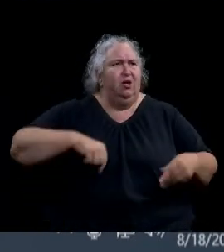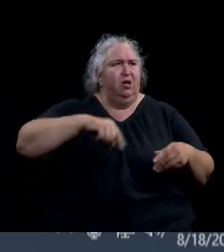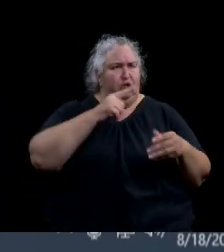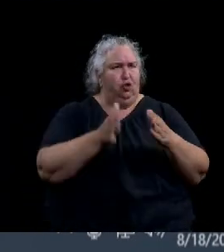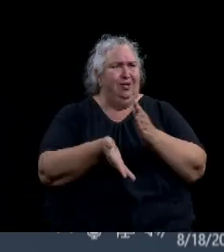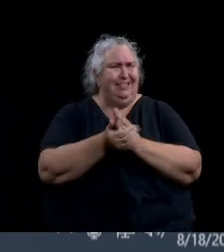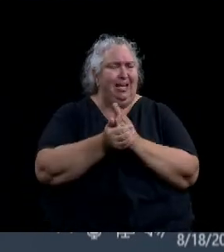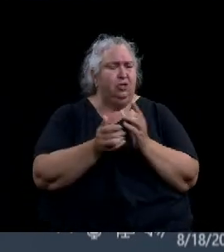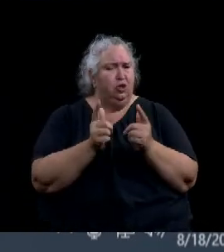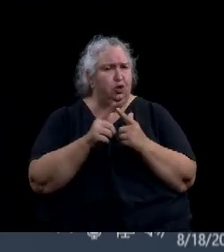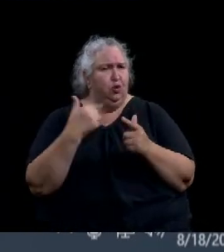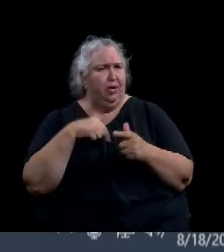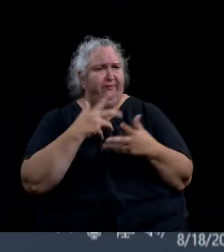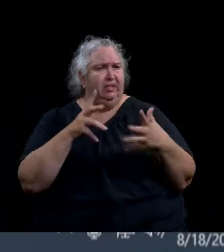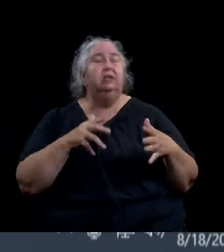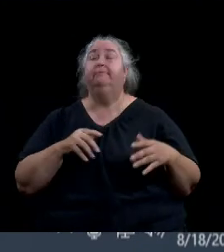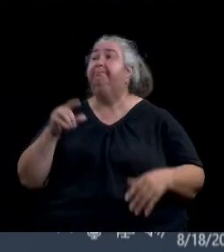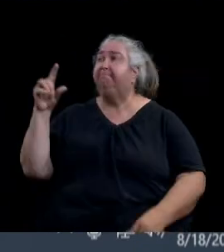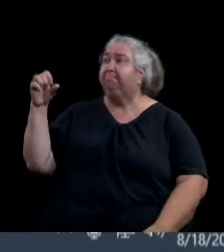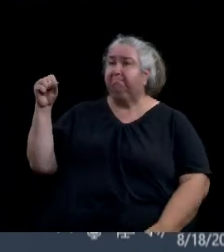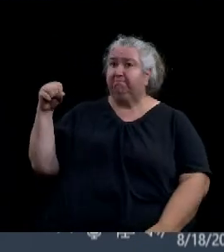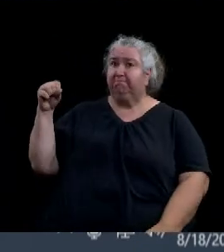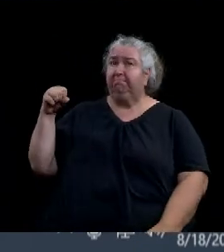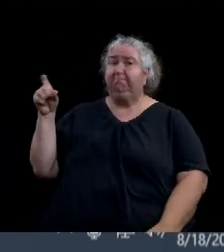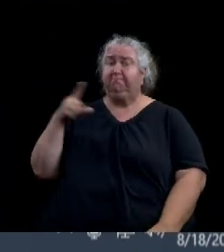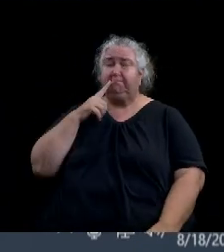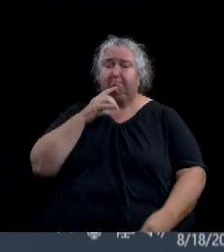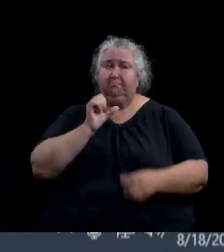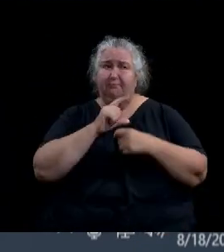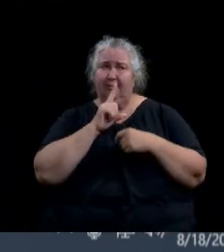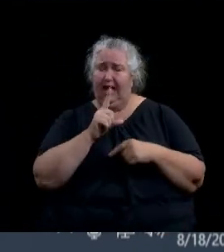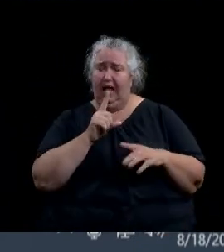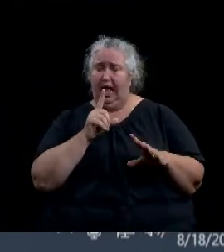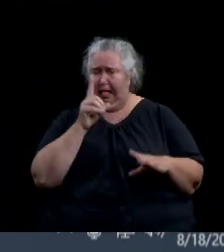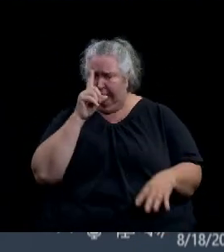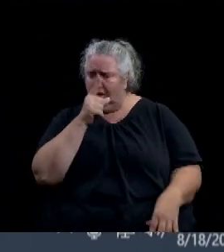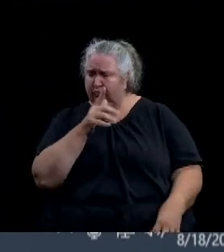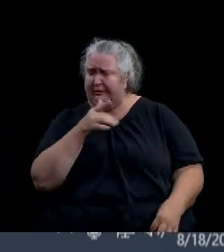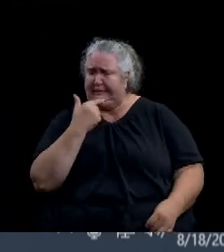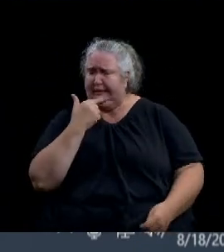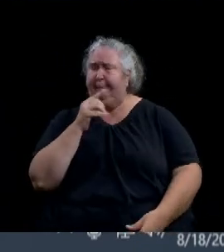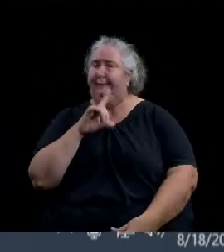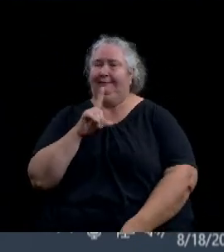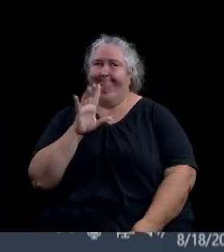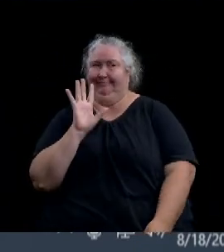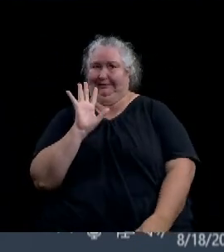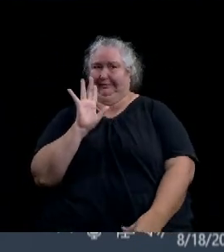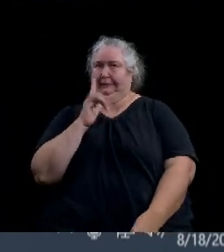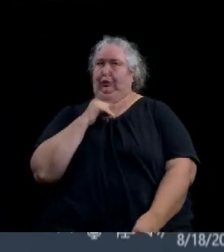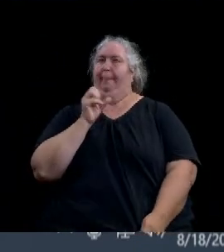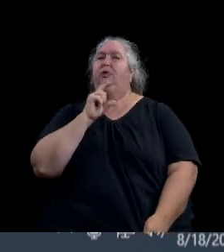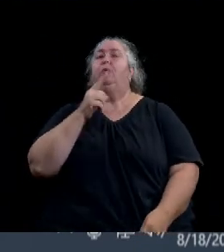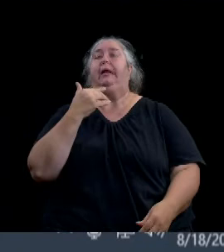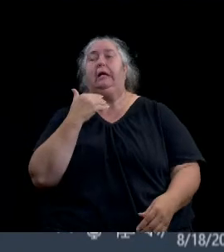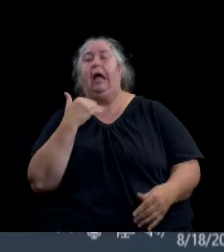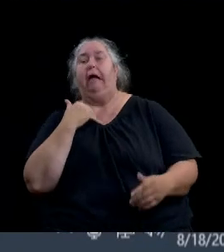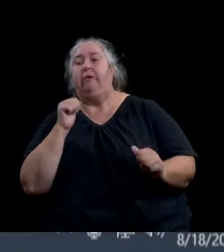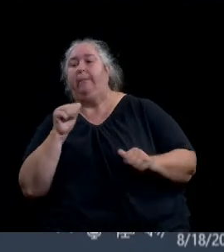Okay. I just want to make sure. I thought you had. That's the only question. I just want make sure we had access to that. Very good. Thank you.